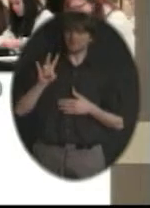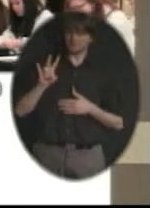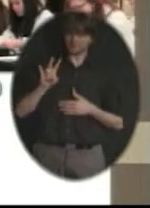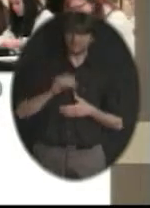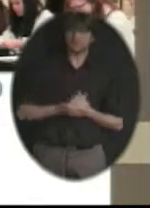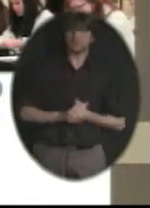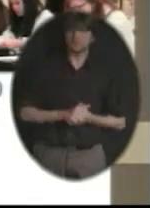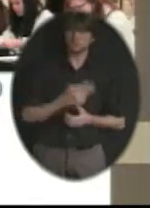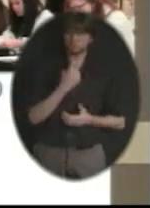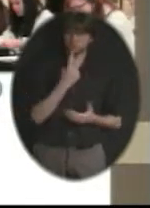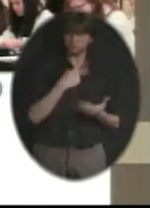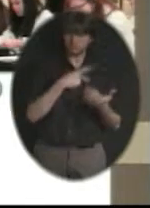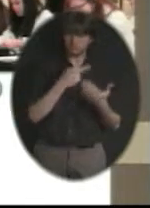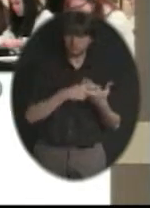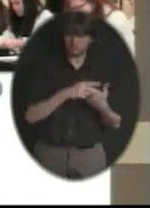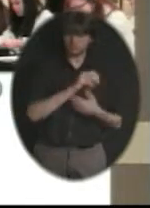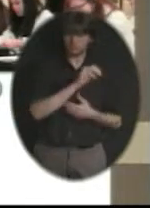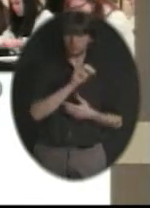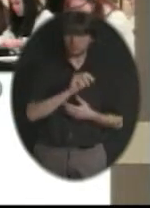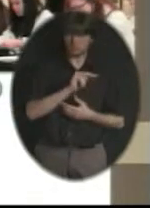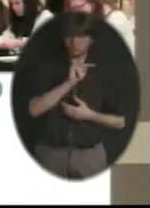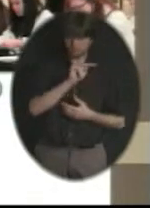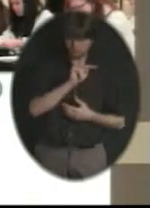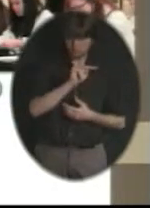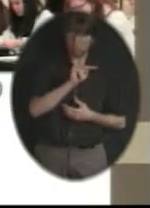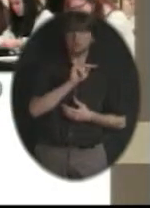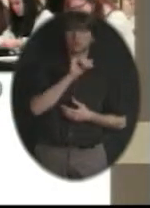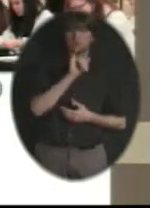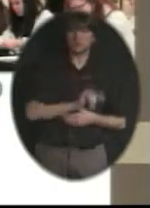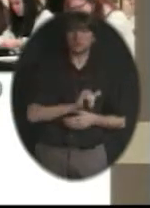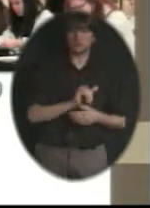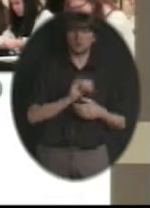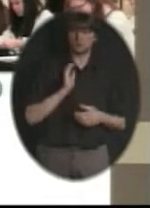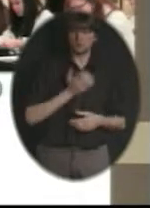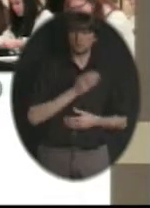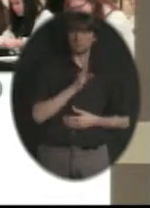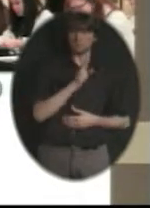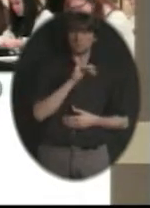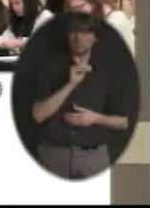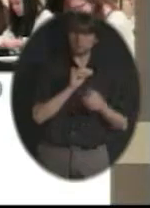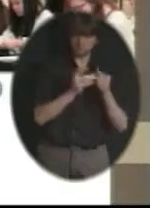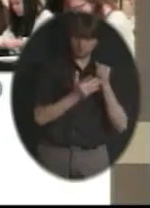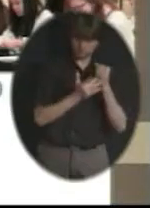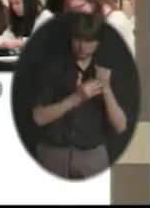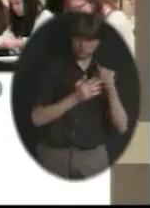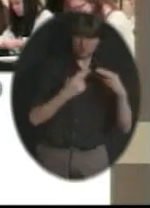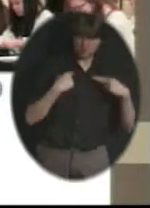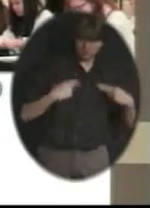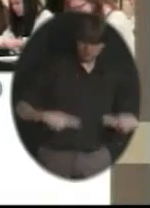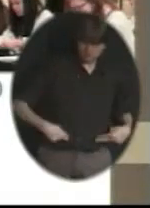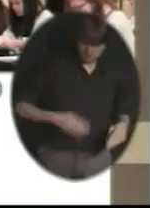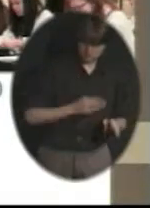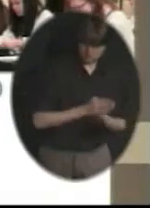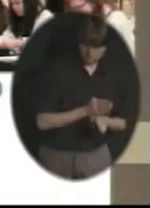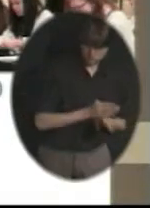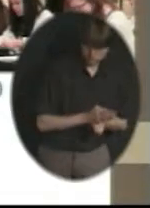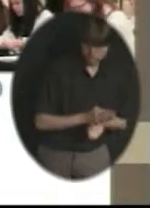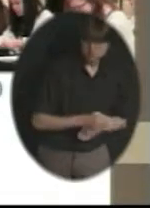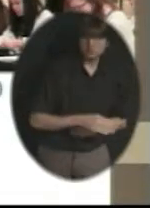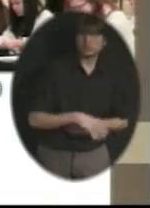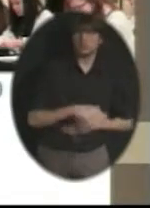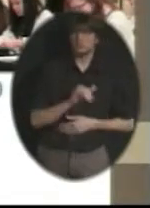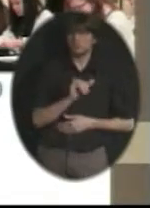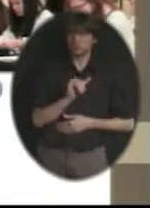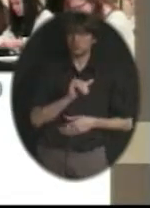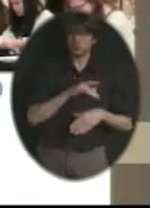Olathe North, at that time called Biotechnology and Health Careers, and then Earth Science Frontiers. Two programs at Olathe Northwest, aerospace engineering,